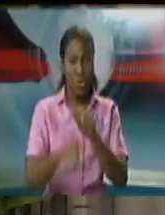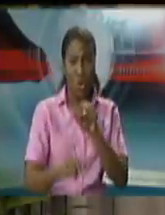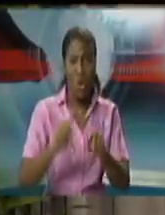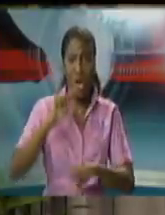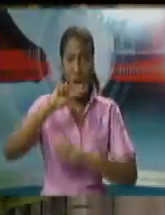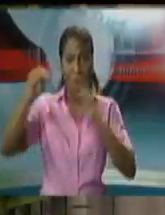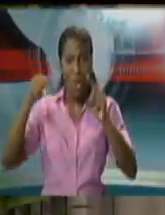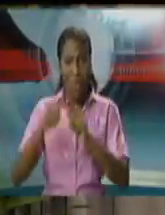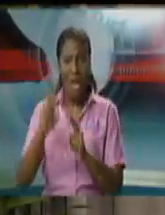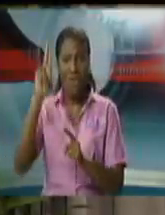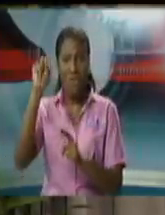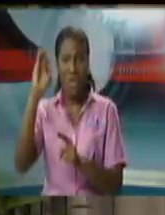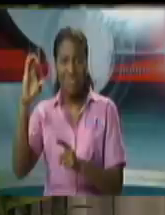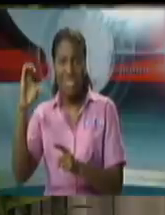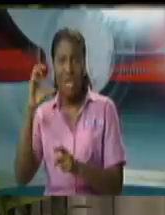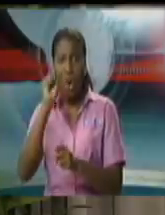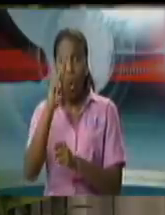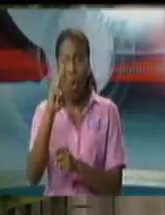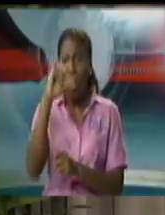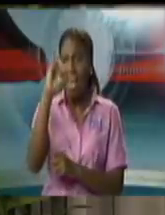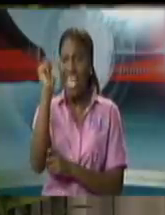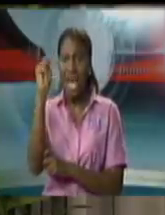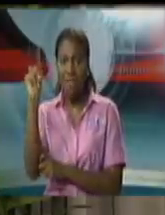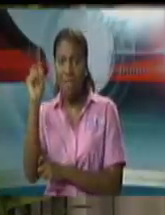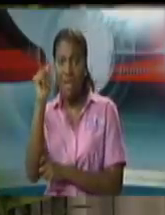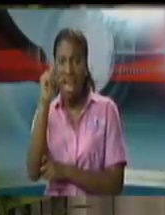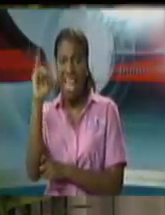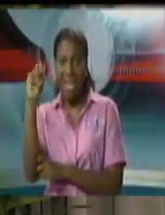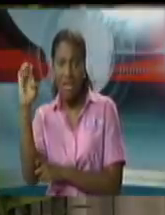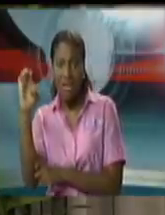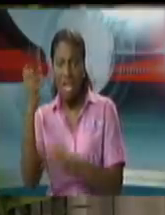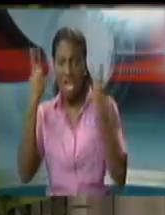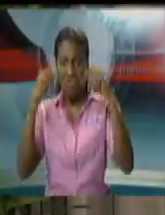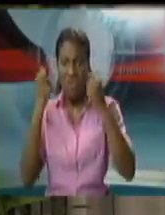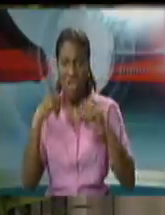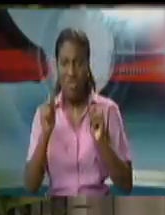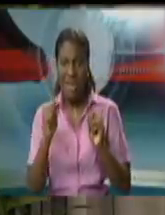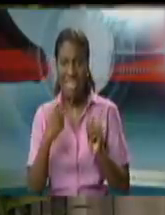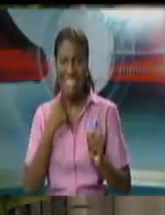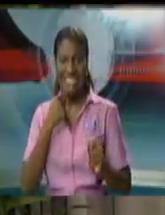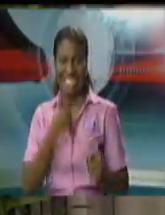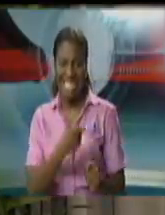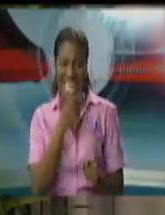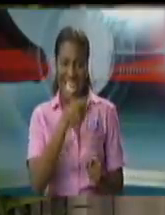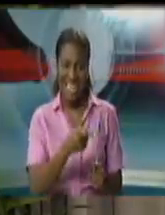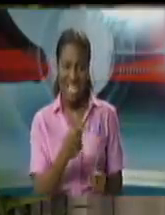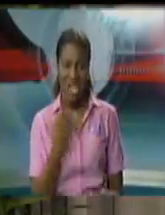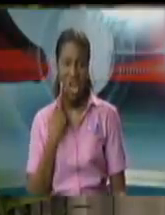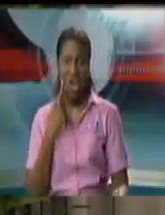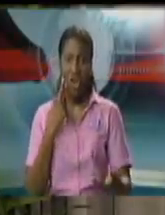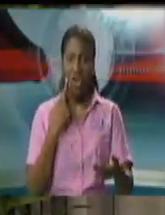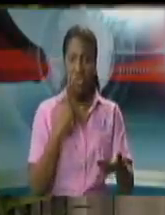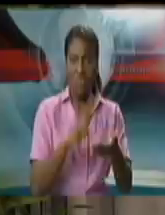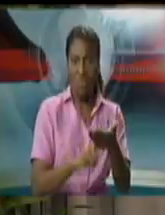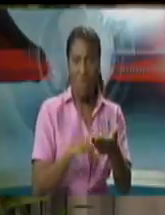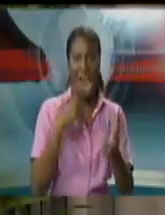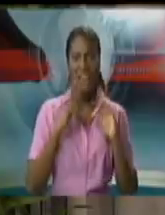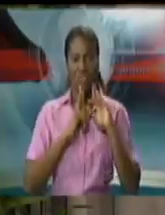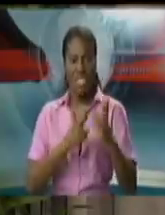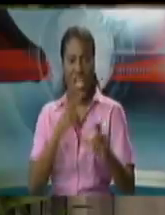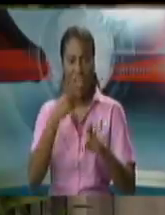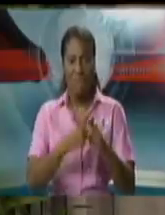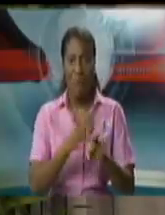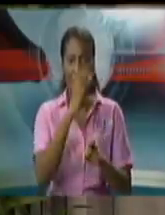impugn the quality and consistency of reports from CARFA is to be rejected